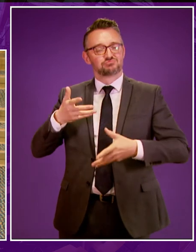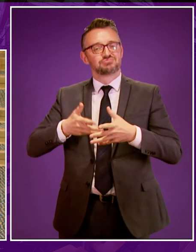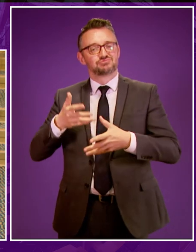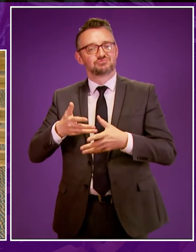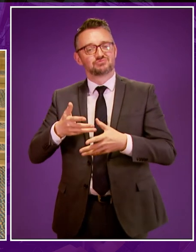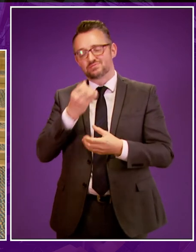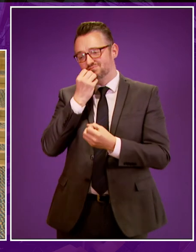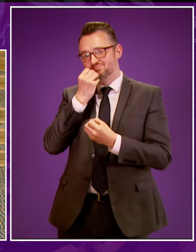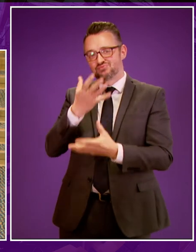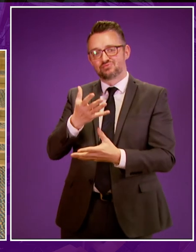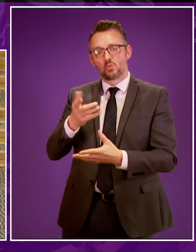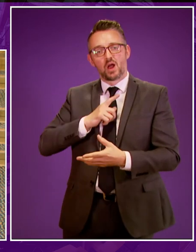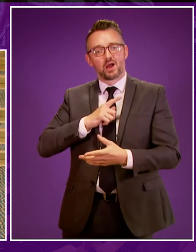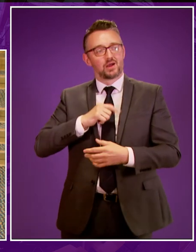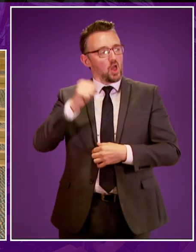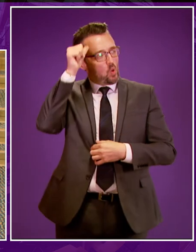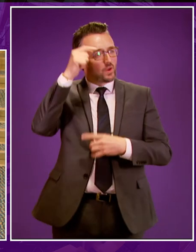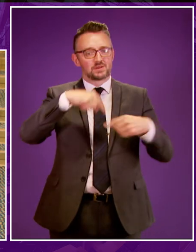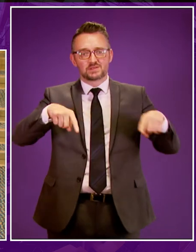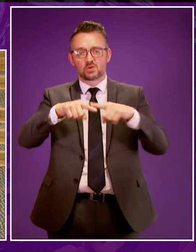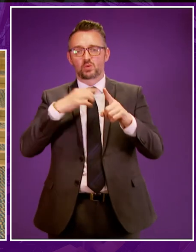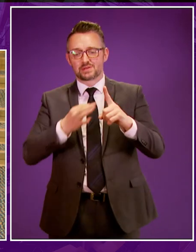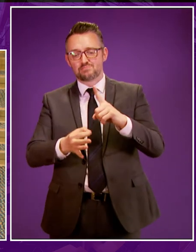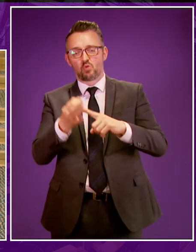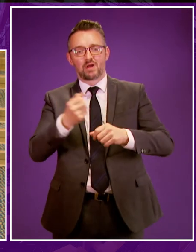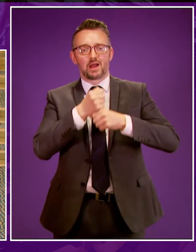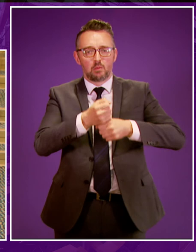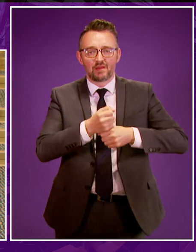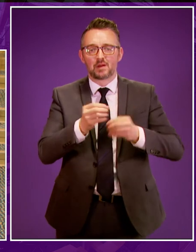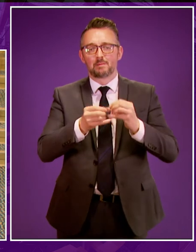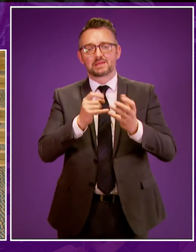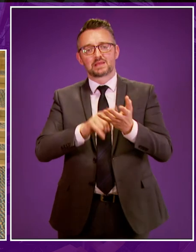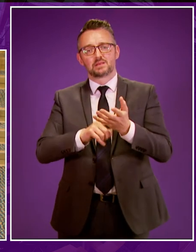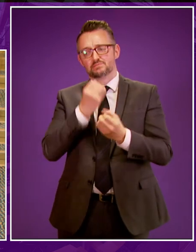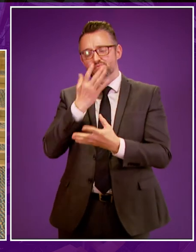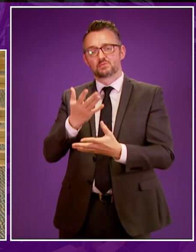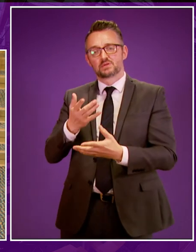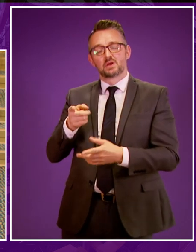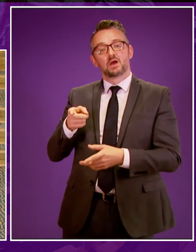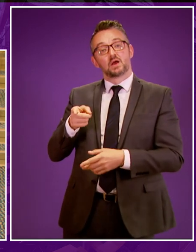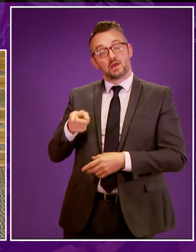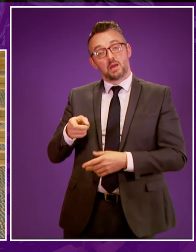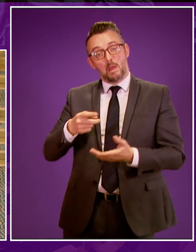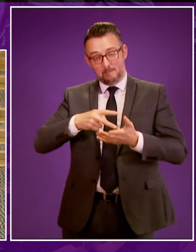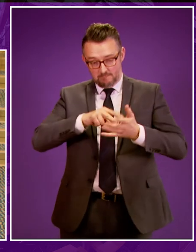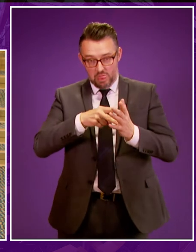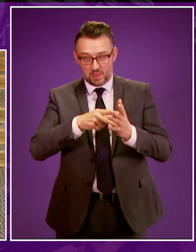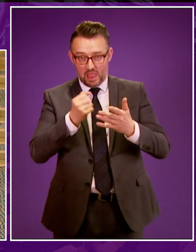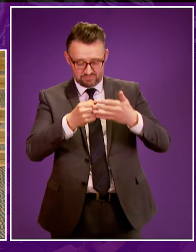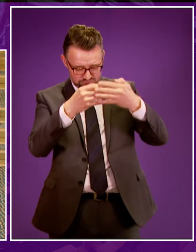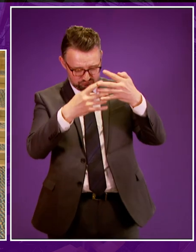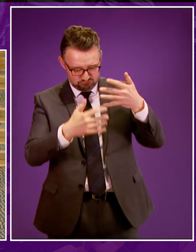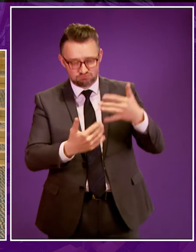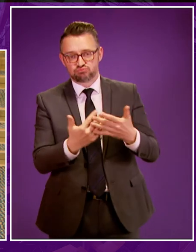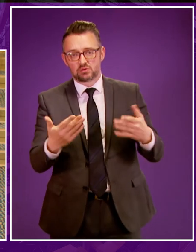in relation to raising awareness of and campaigning for improvements in relation to BSL the plan sets out a wide range of